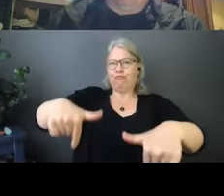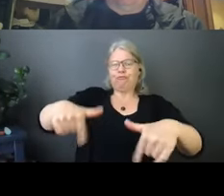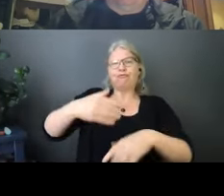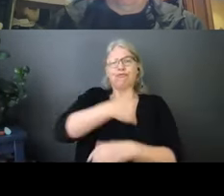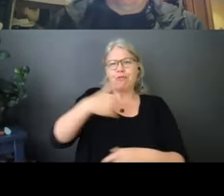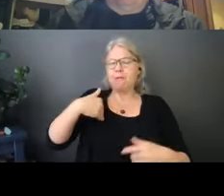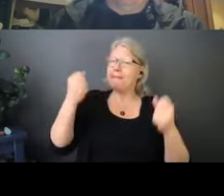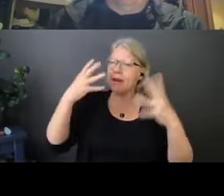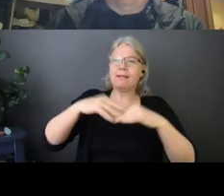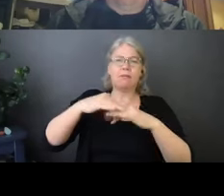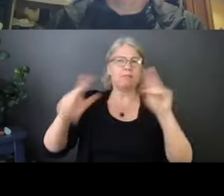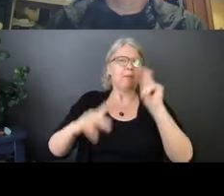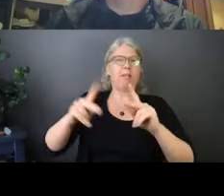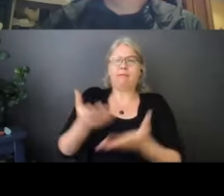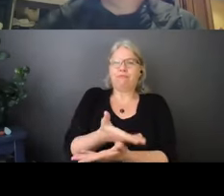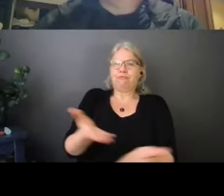community and on this territory.